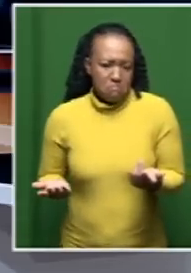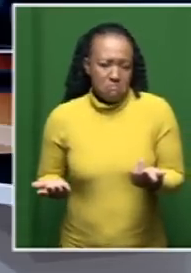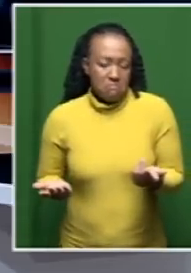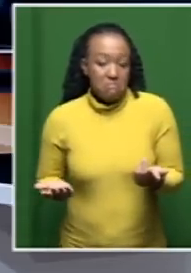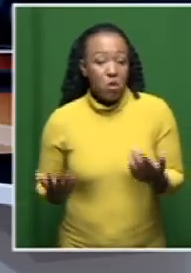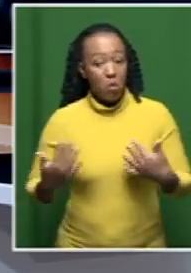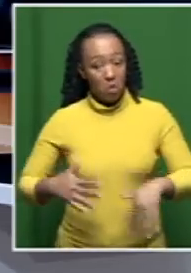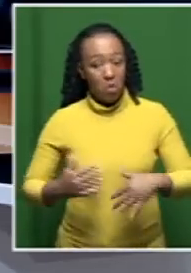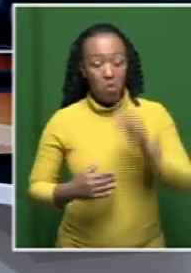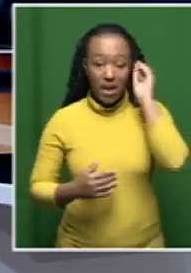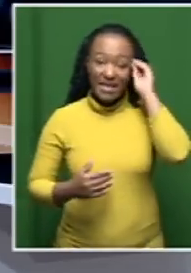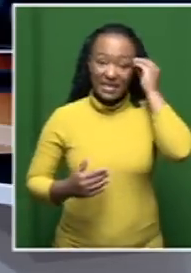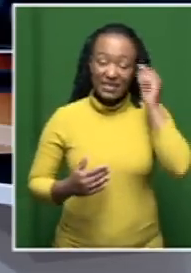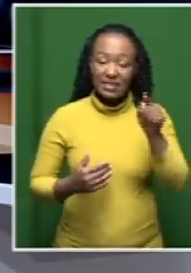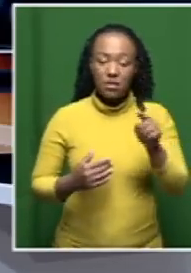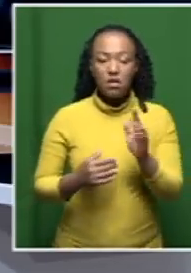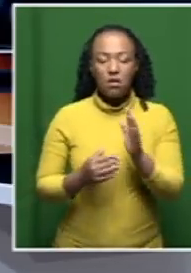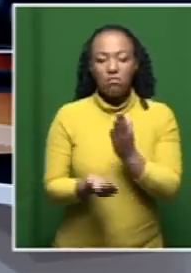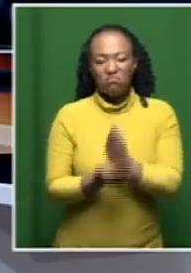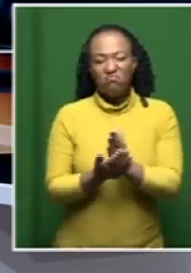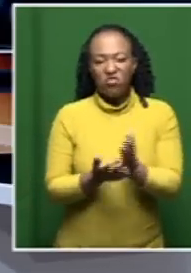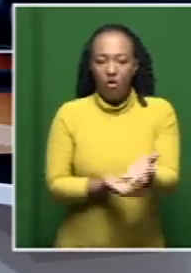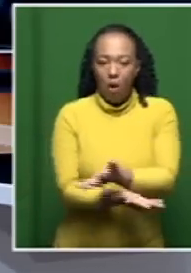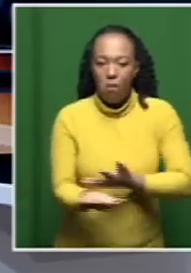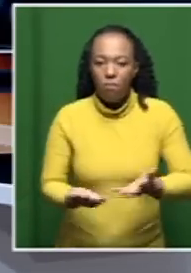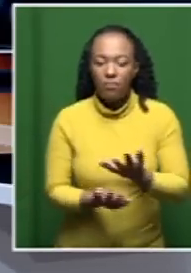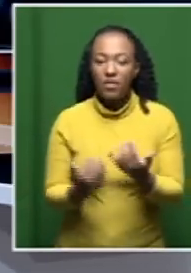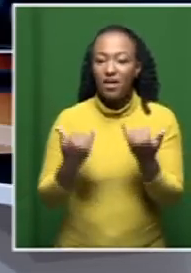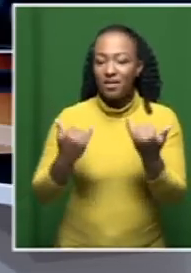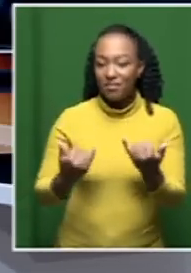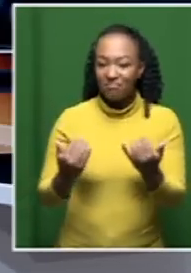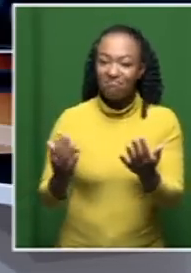an interesting one and also a definite conversation to be had. All right, let's get off. Let's take that break.